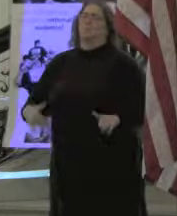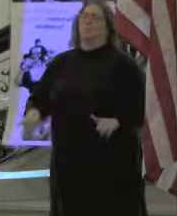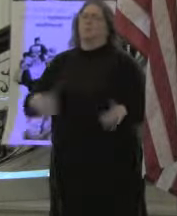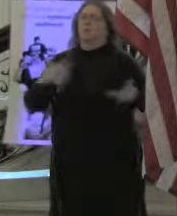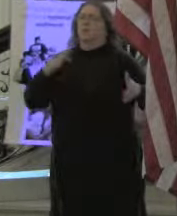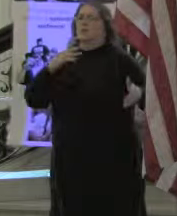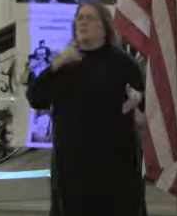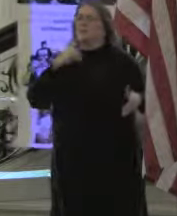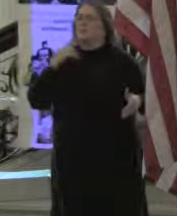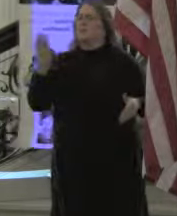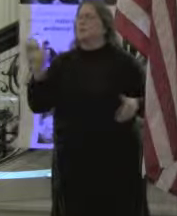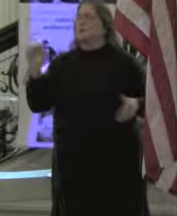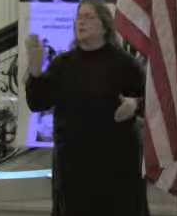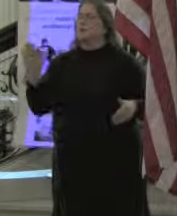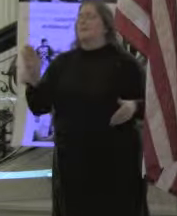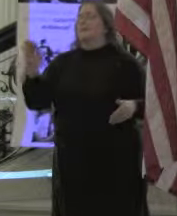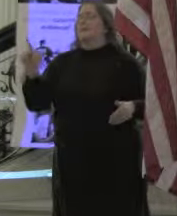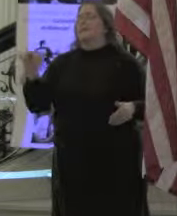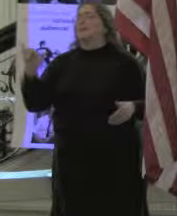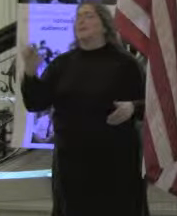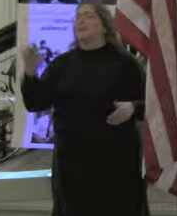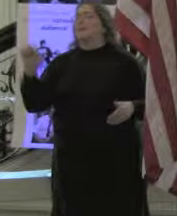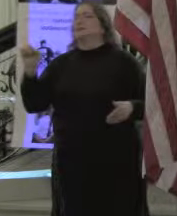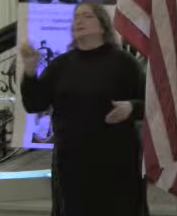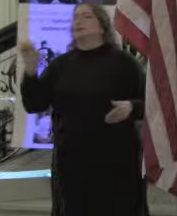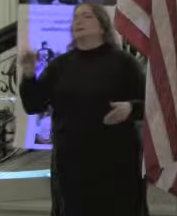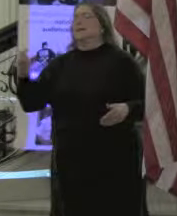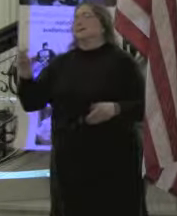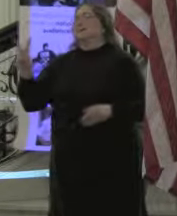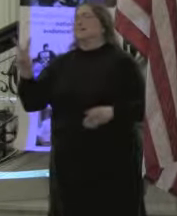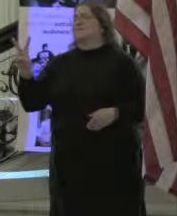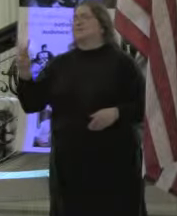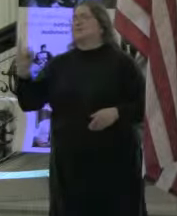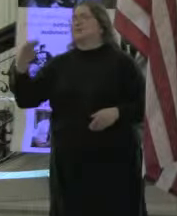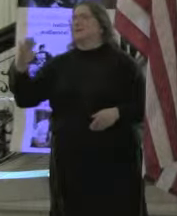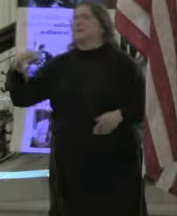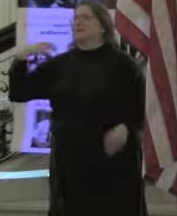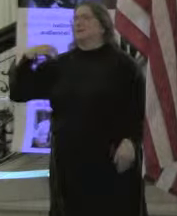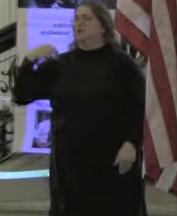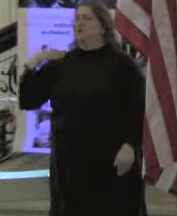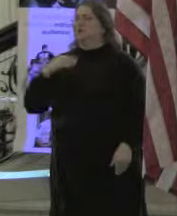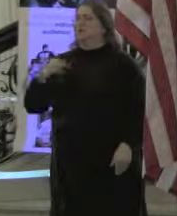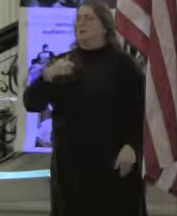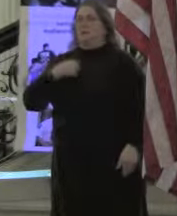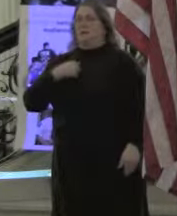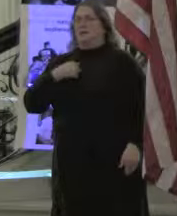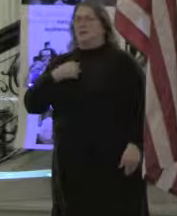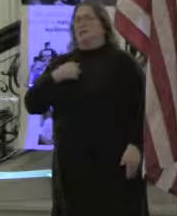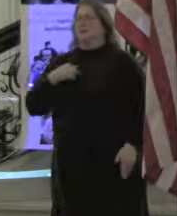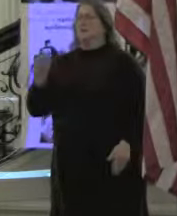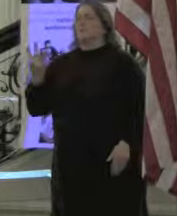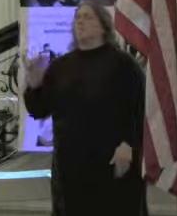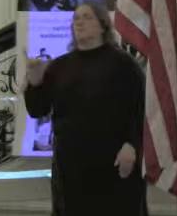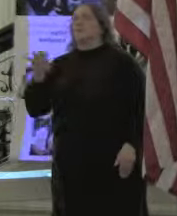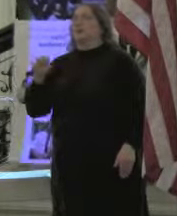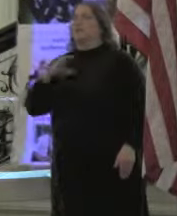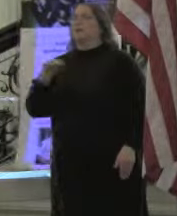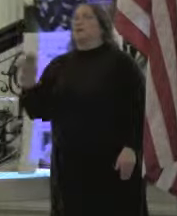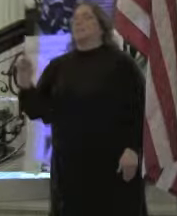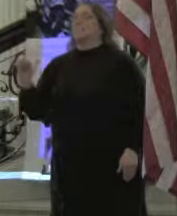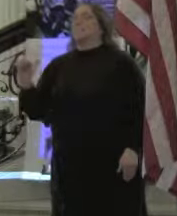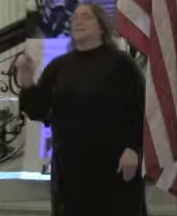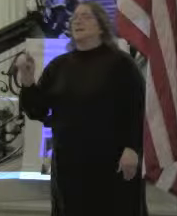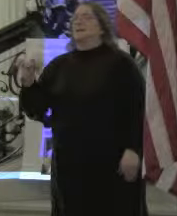Letalian, who is now Vice Chair of Ways and Means and myself, have continually worked with Bob to get things